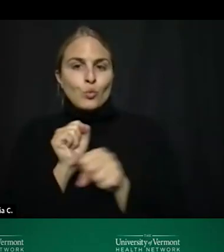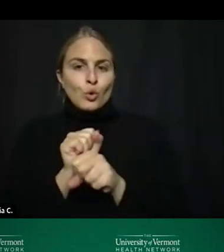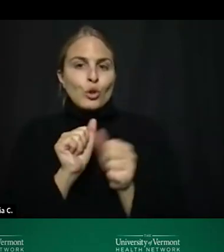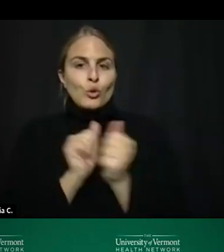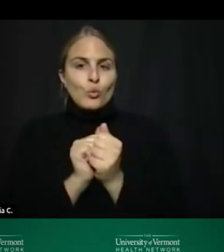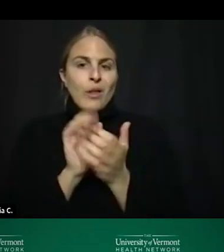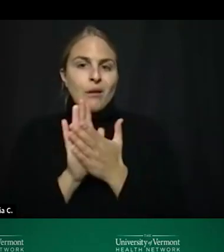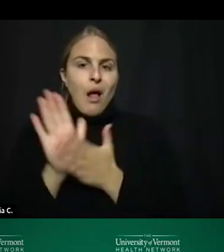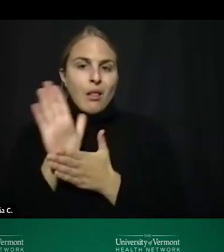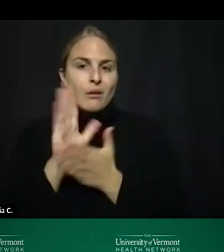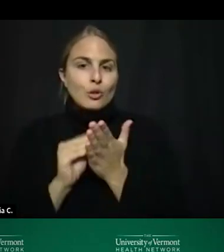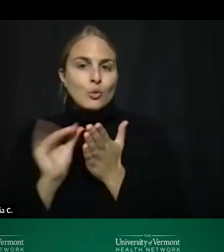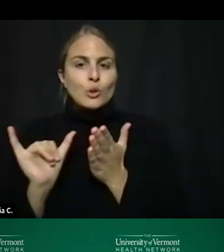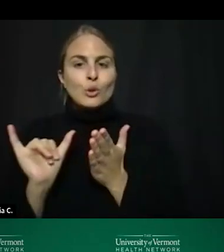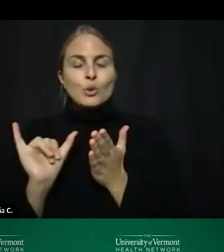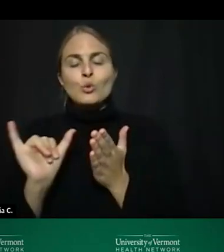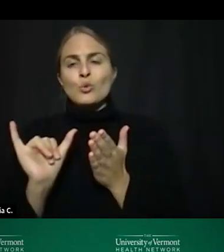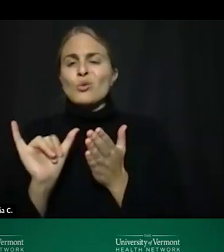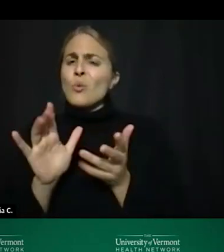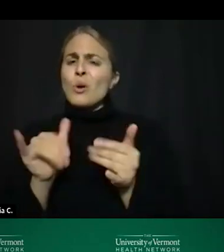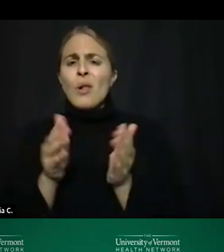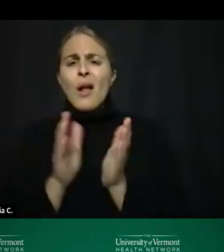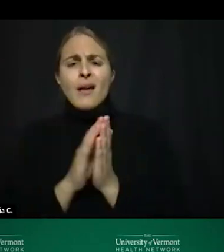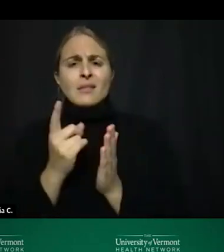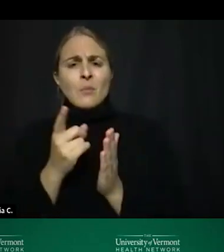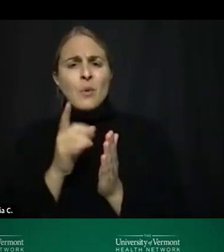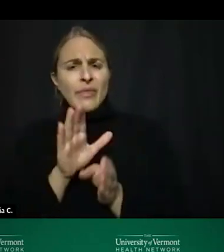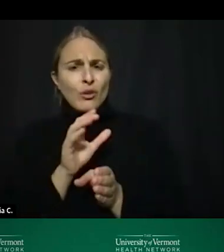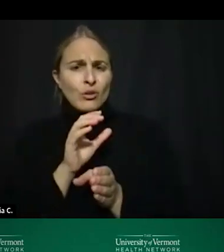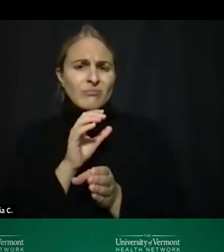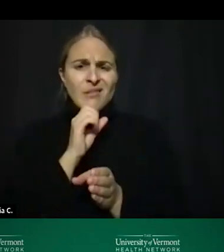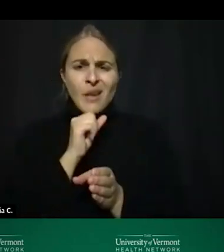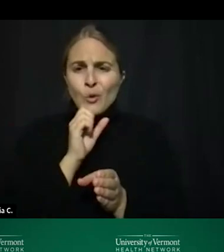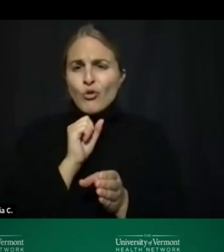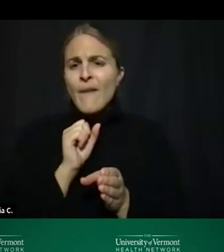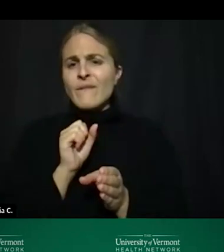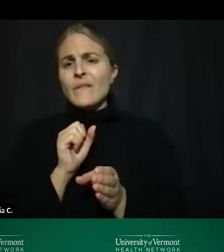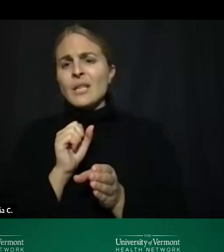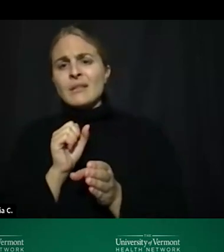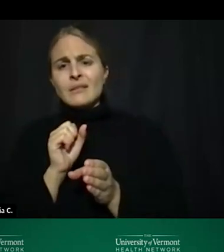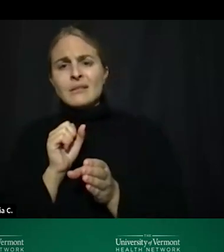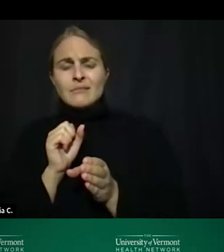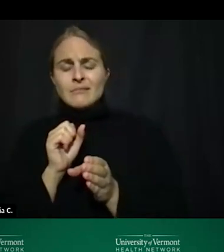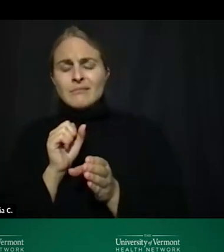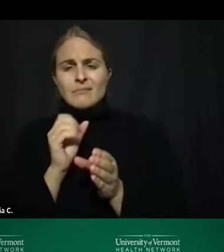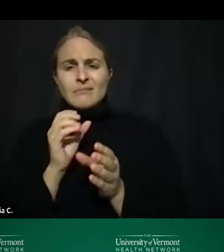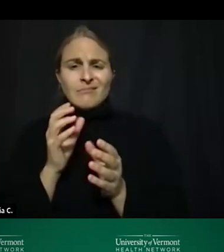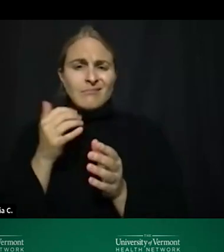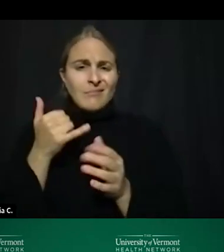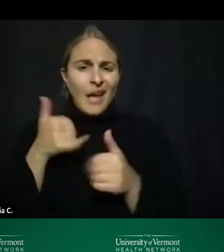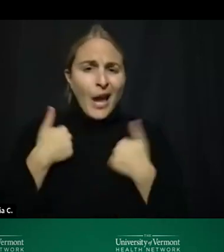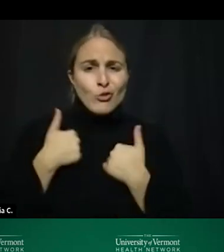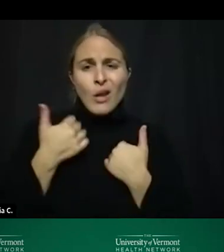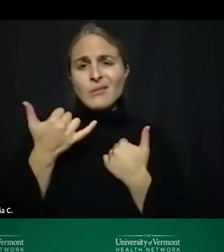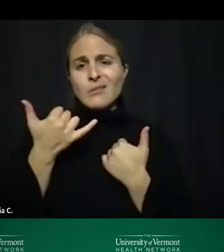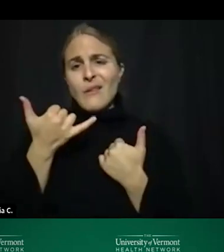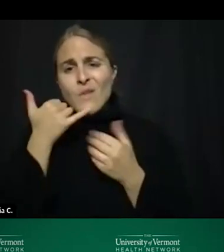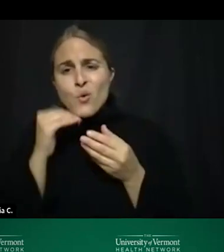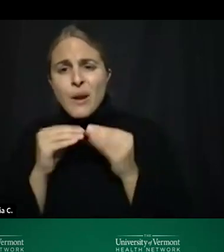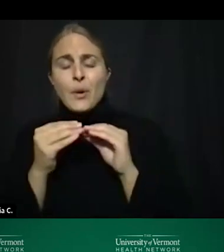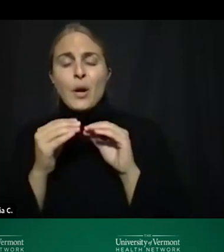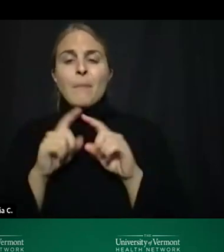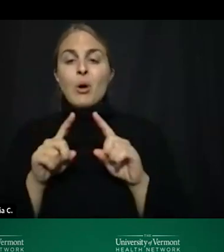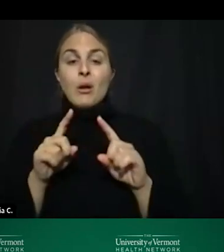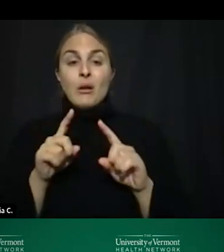serve as well so we'll be asking someone's demographic information including their address and phone number but the answer to those questions